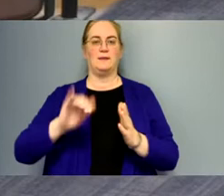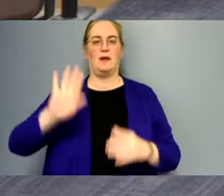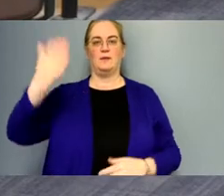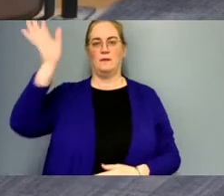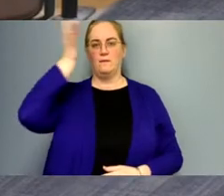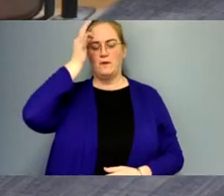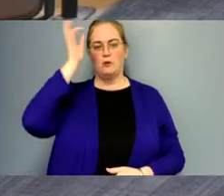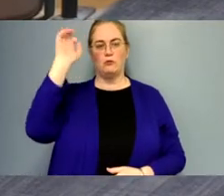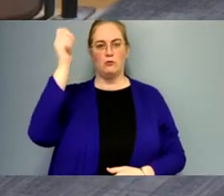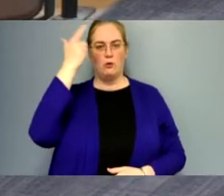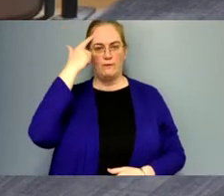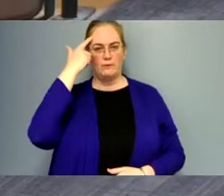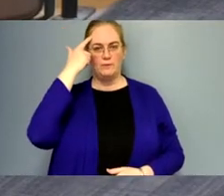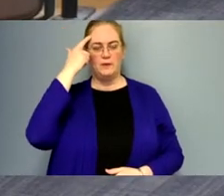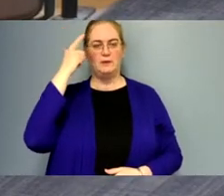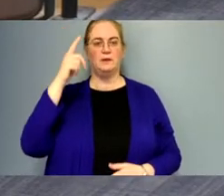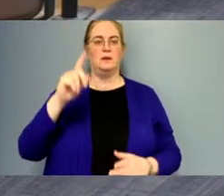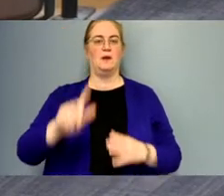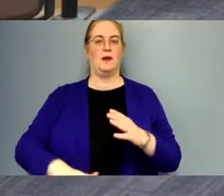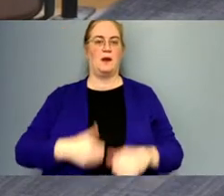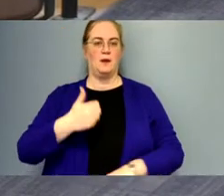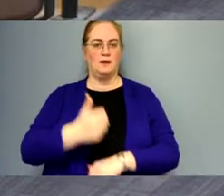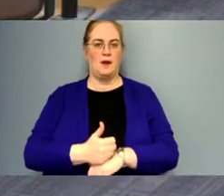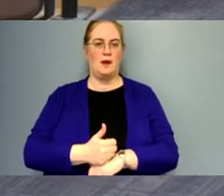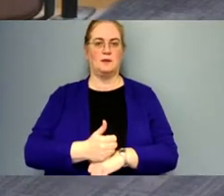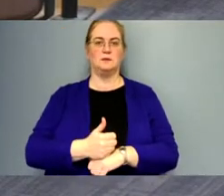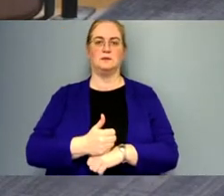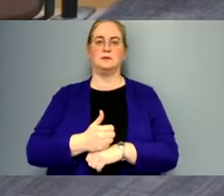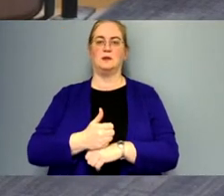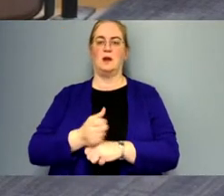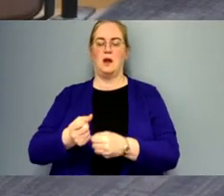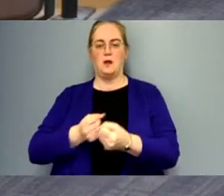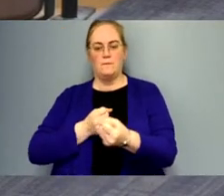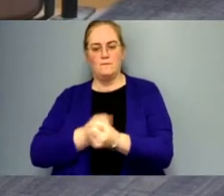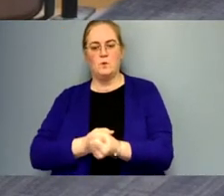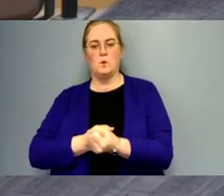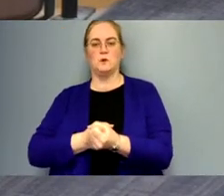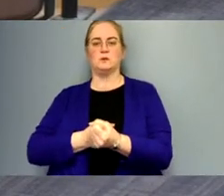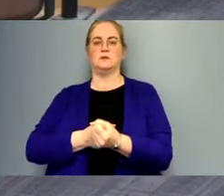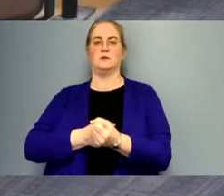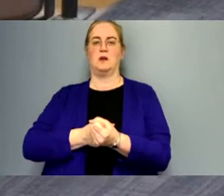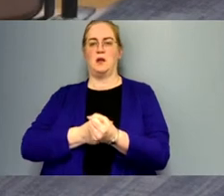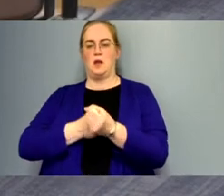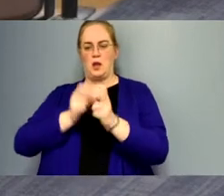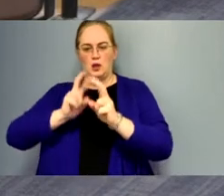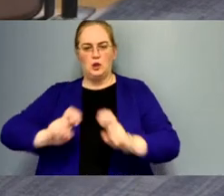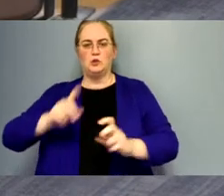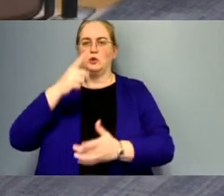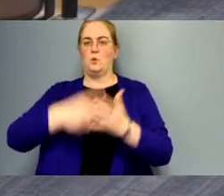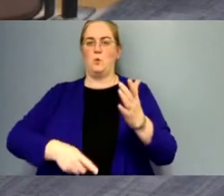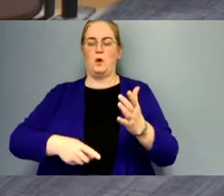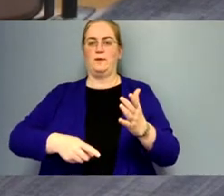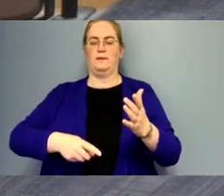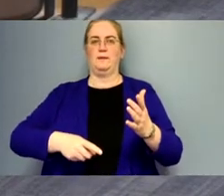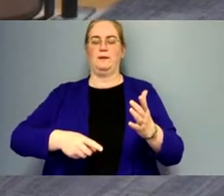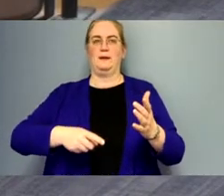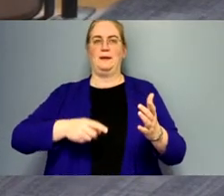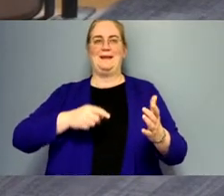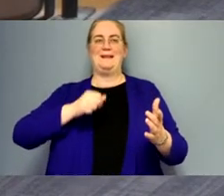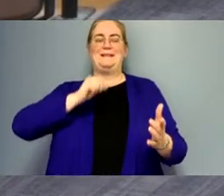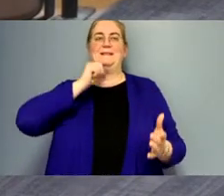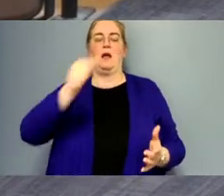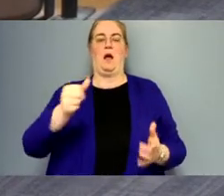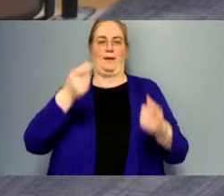government enact and force and look to what is hap not happening at our